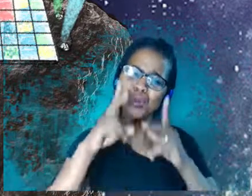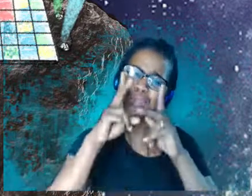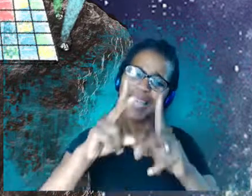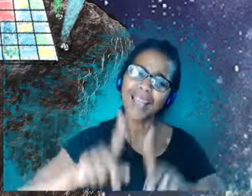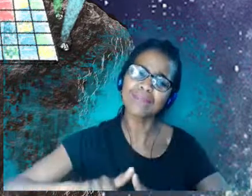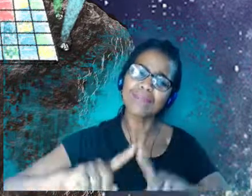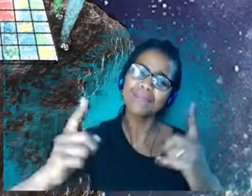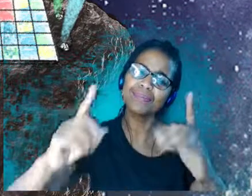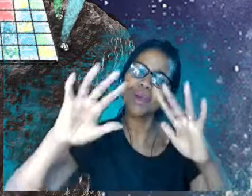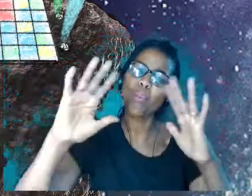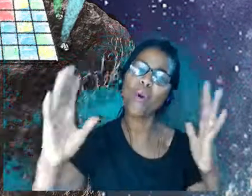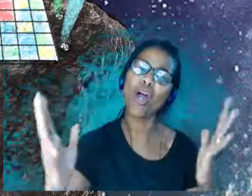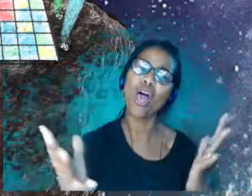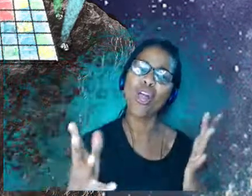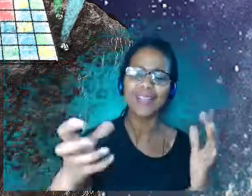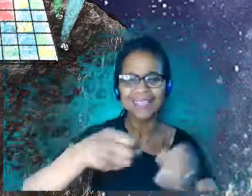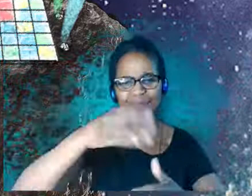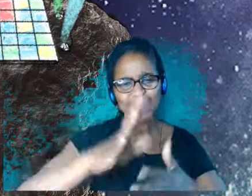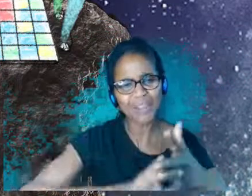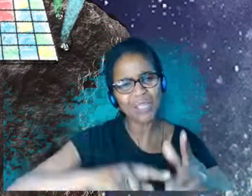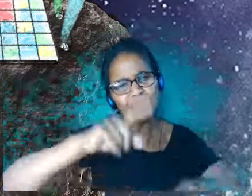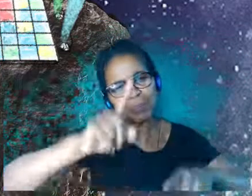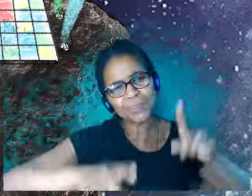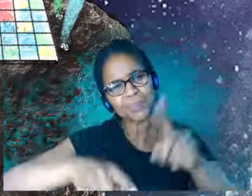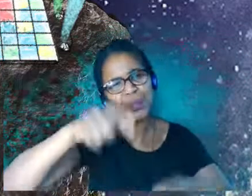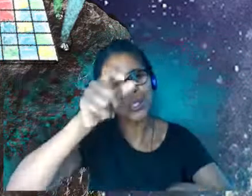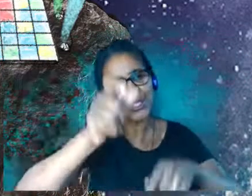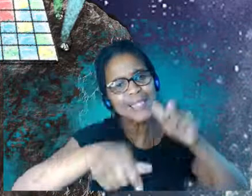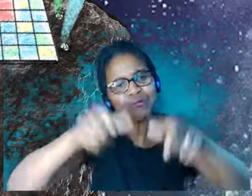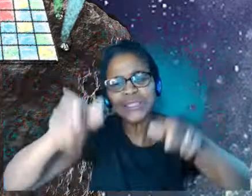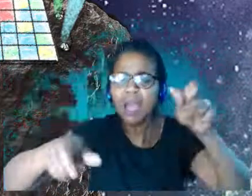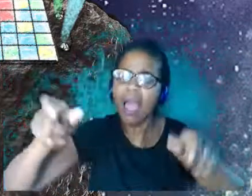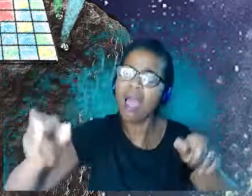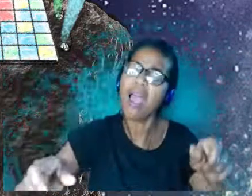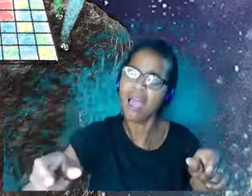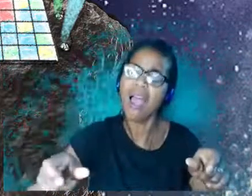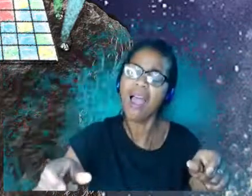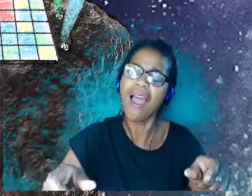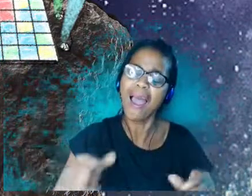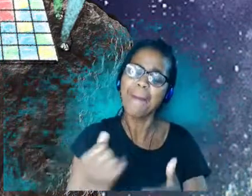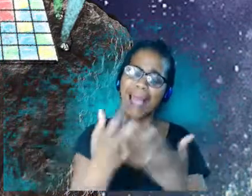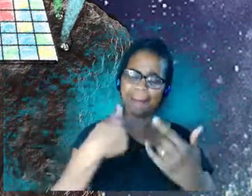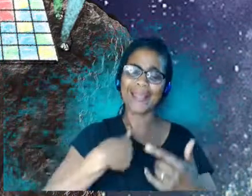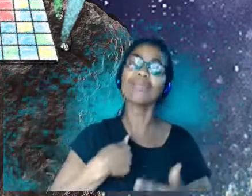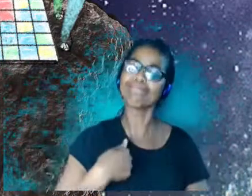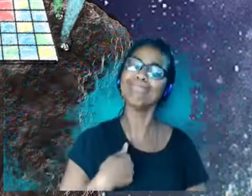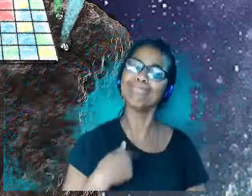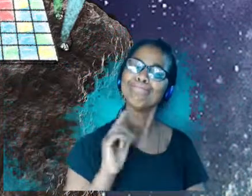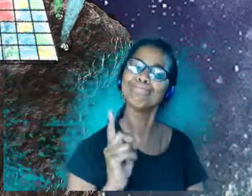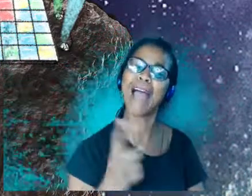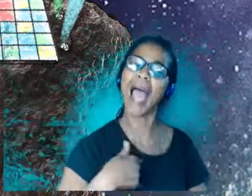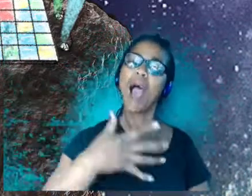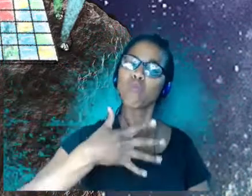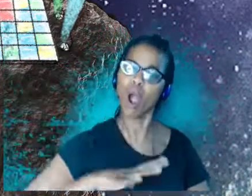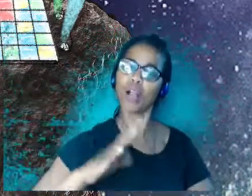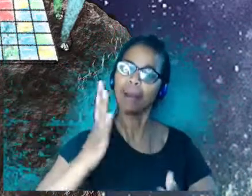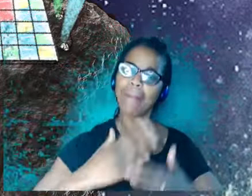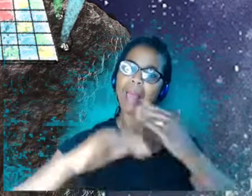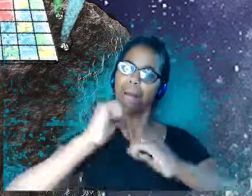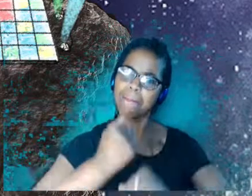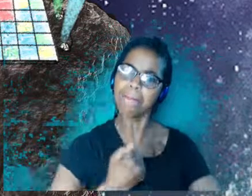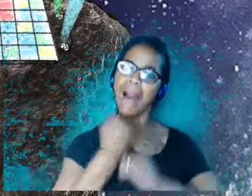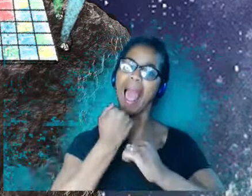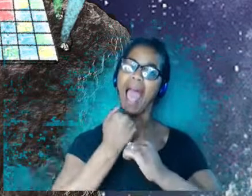these different characters. And that really helped me to go, okay, yeah, I'm going to build my world, but it's also about the performance experience and,